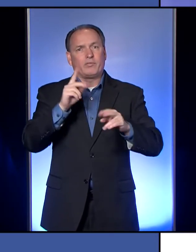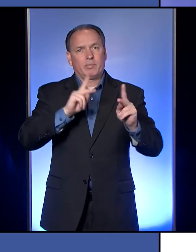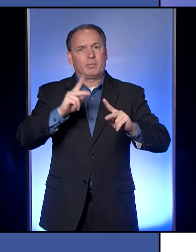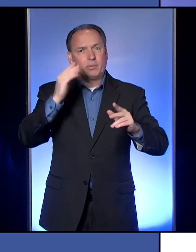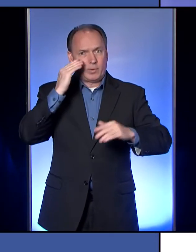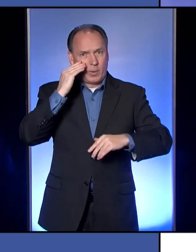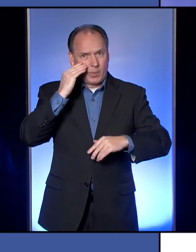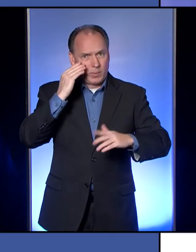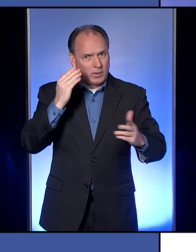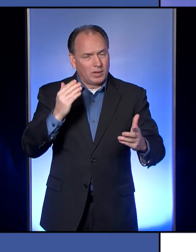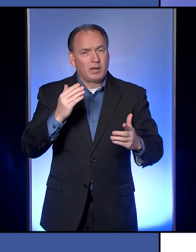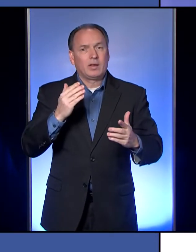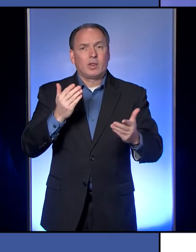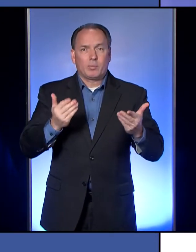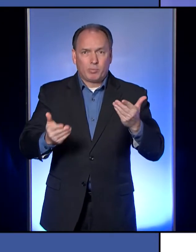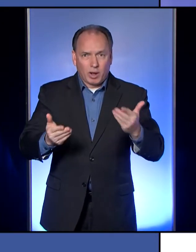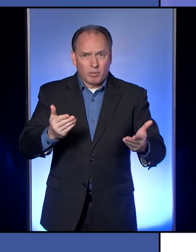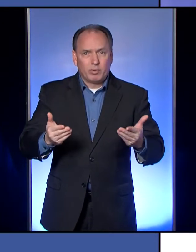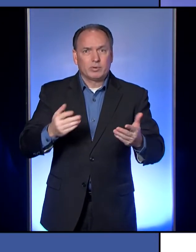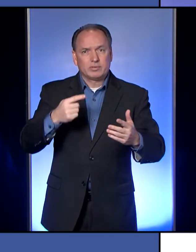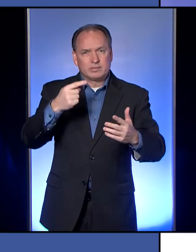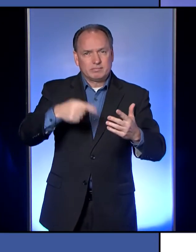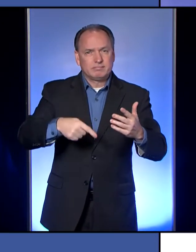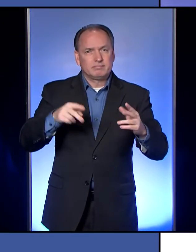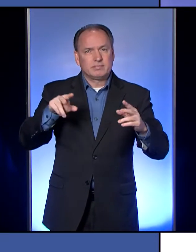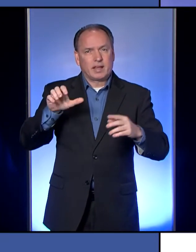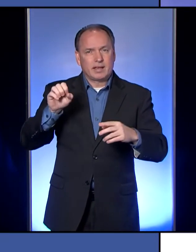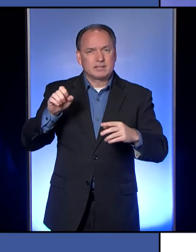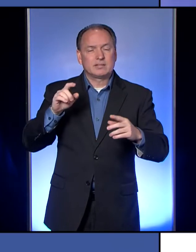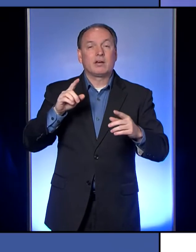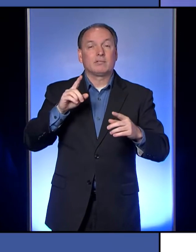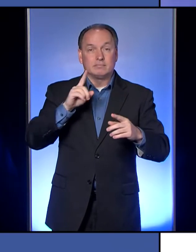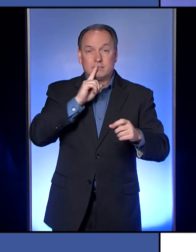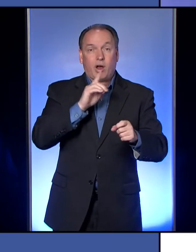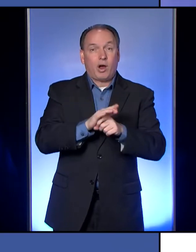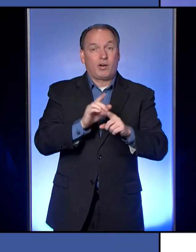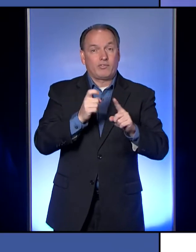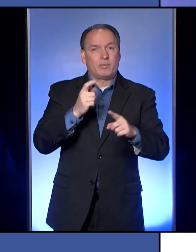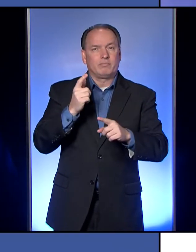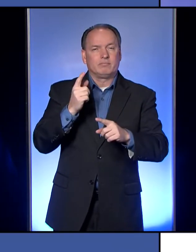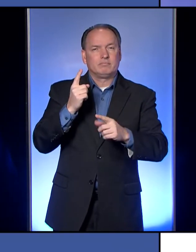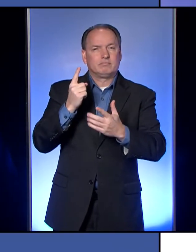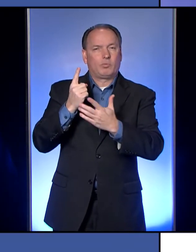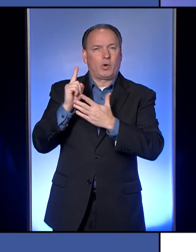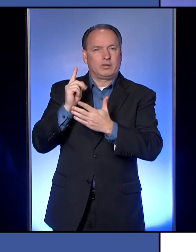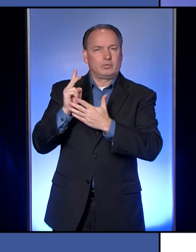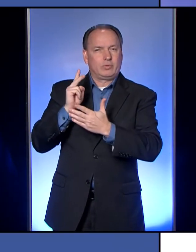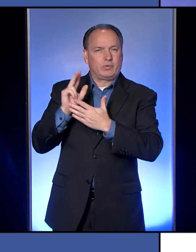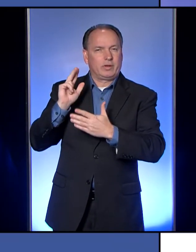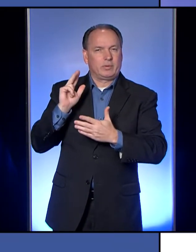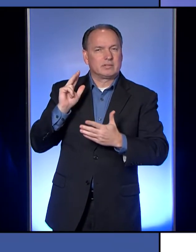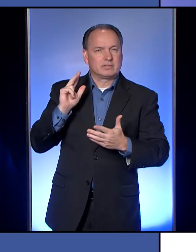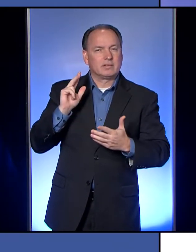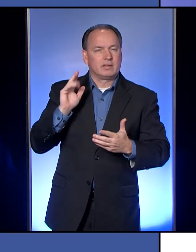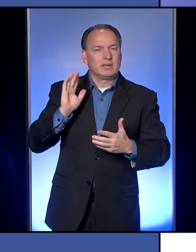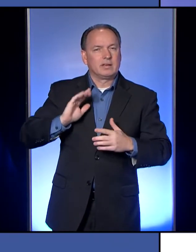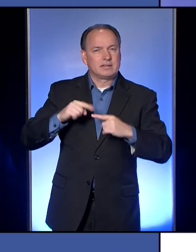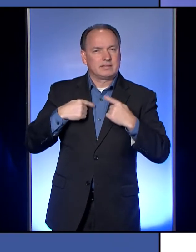know, these probables are from the last three and a half or so weeks since we reported our first case.